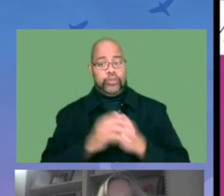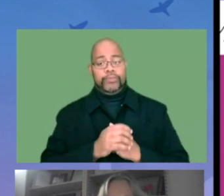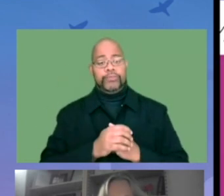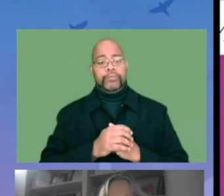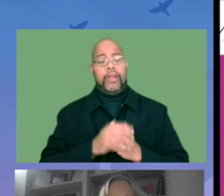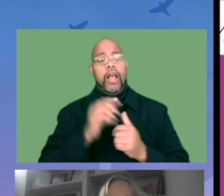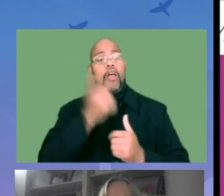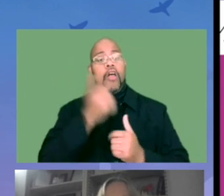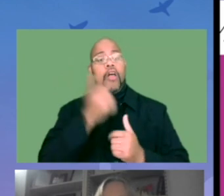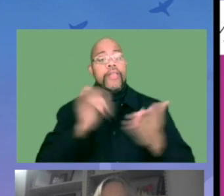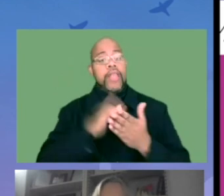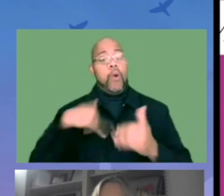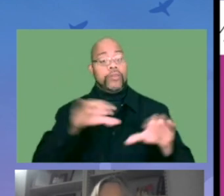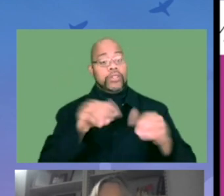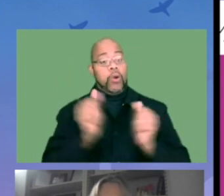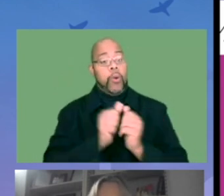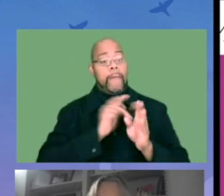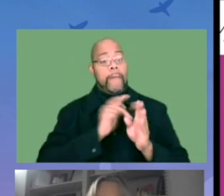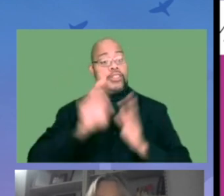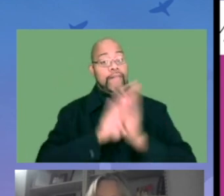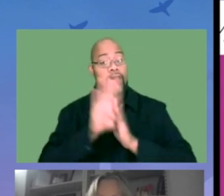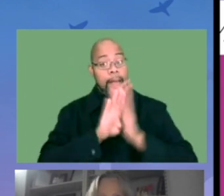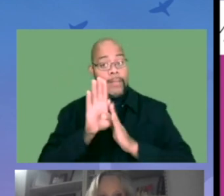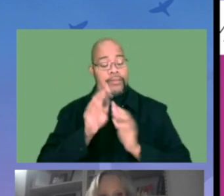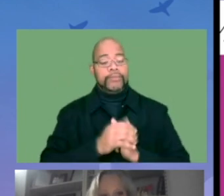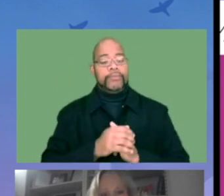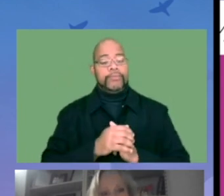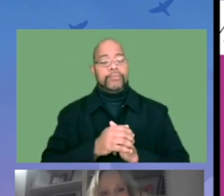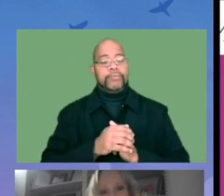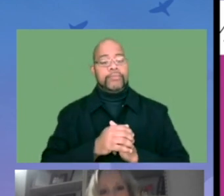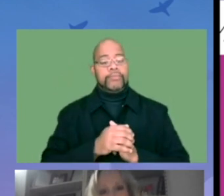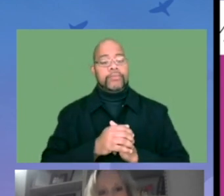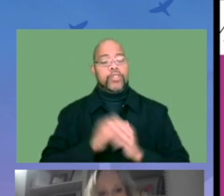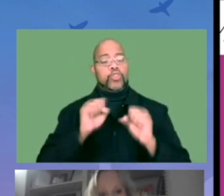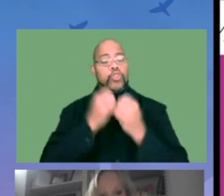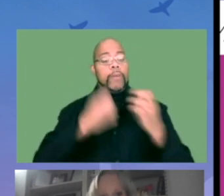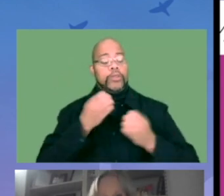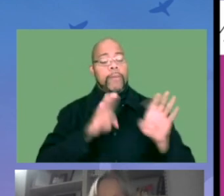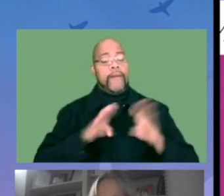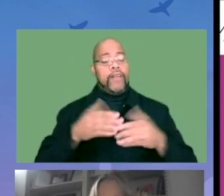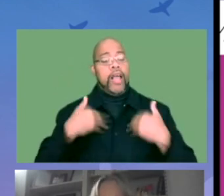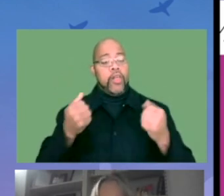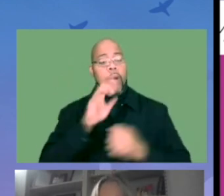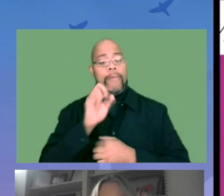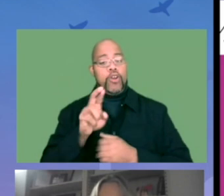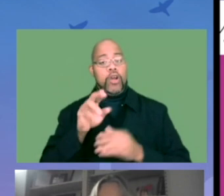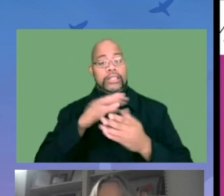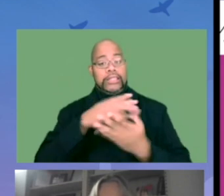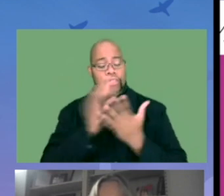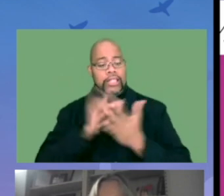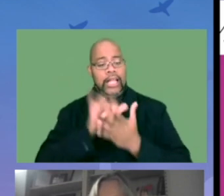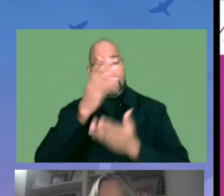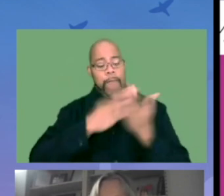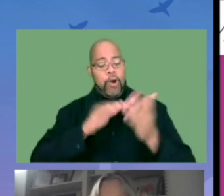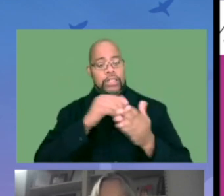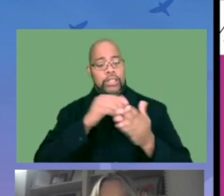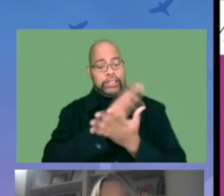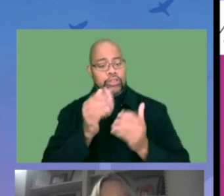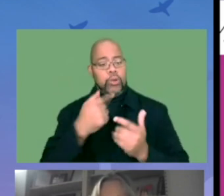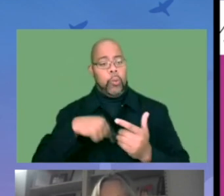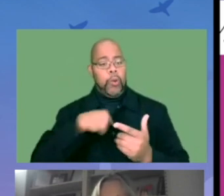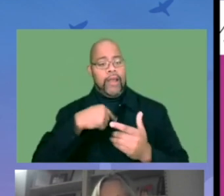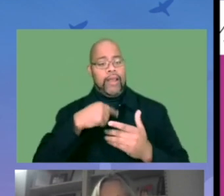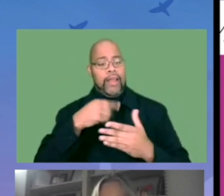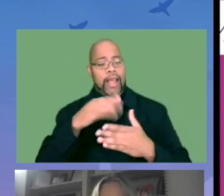on your calendar. Another thing that we've done with professional development is a social, emotional, behavioral health webinar series. It's an eight-part